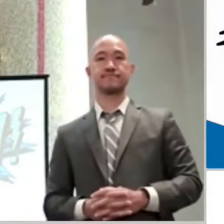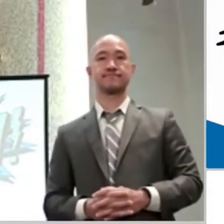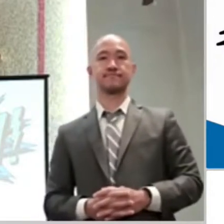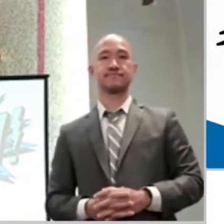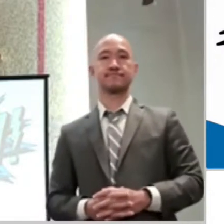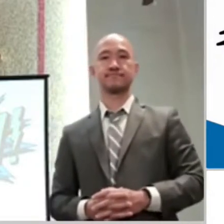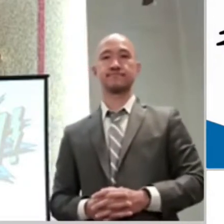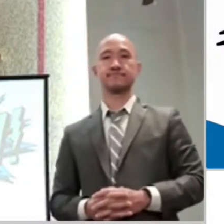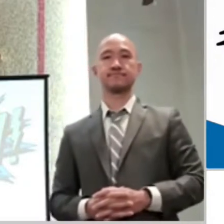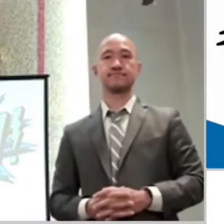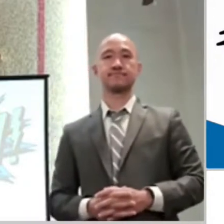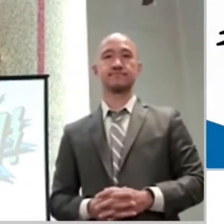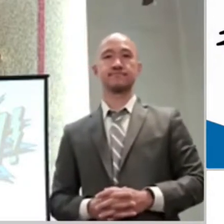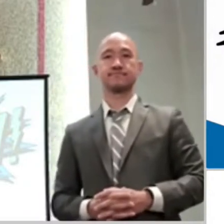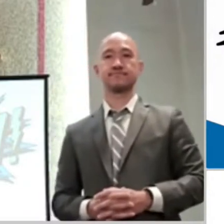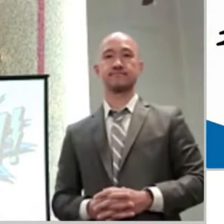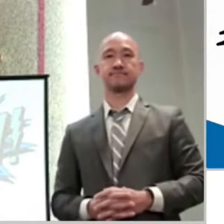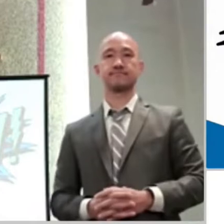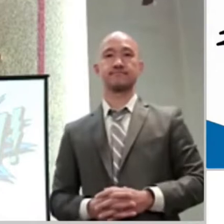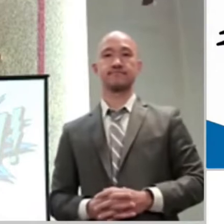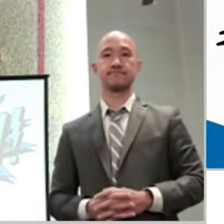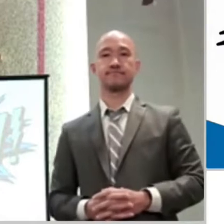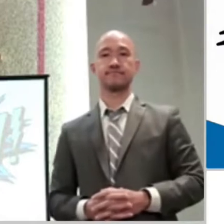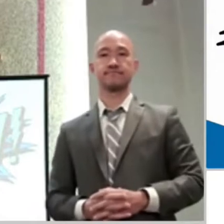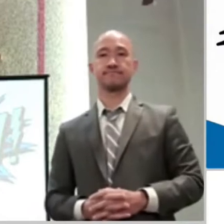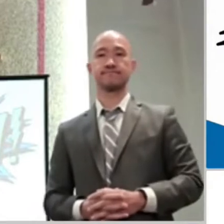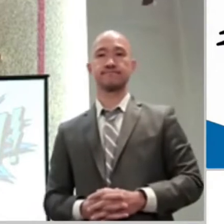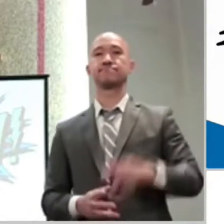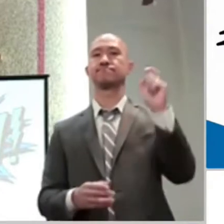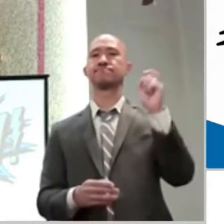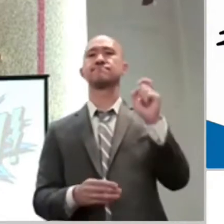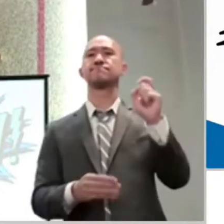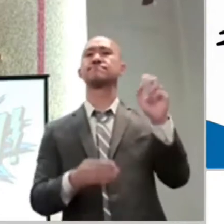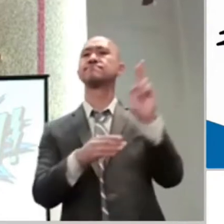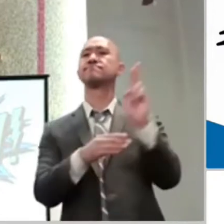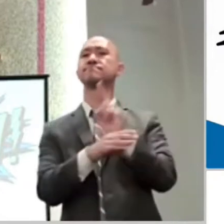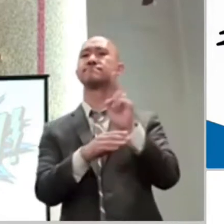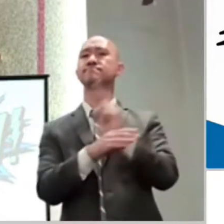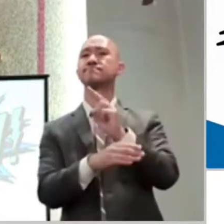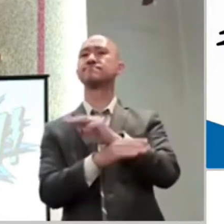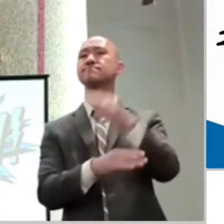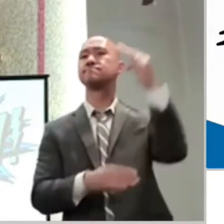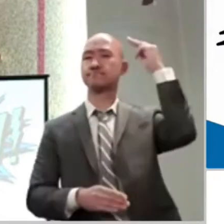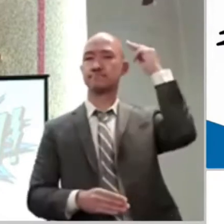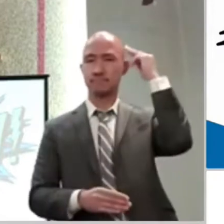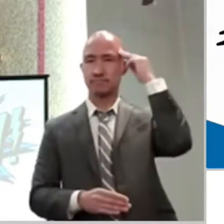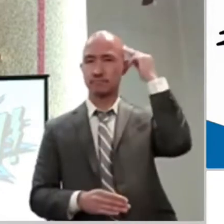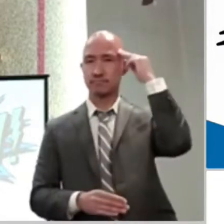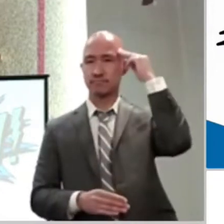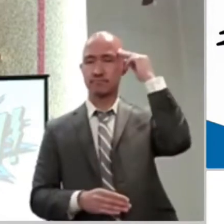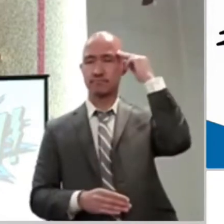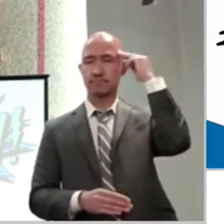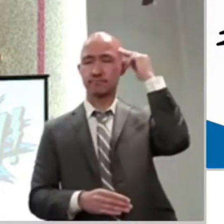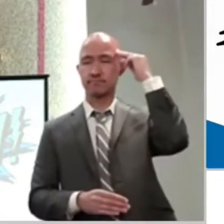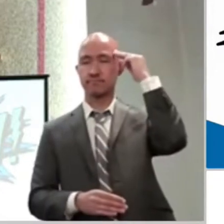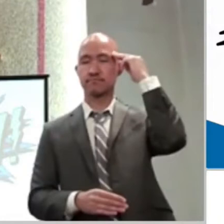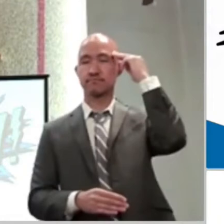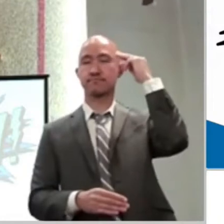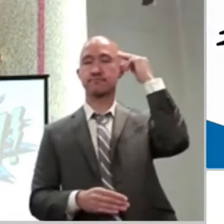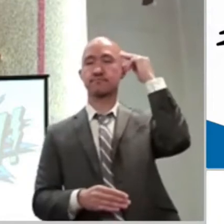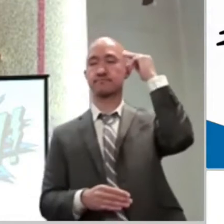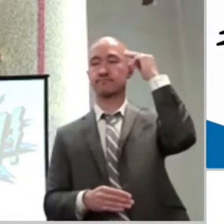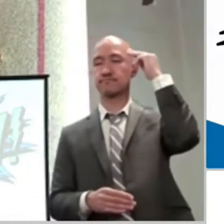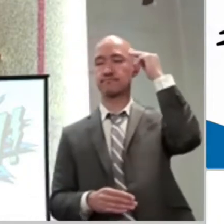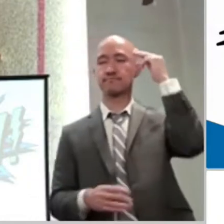and by intellect, not by emotion. Now, can emotion accompany faith? Oh, yeah, I believe so. You know, when you're